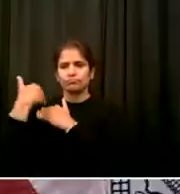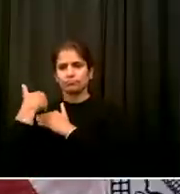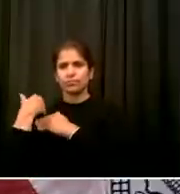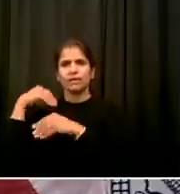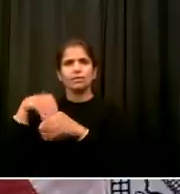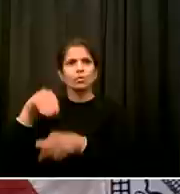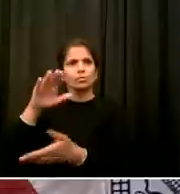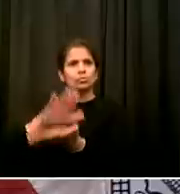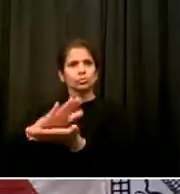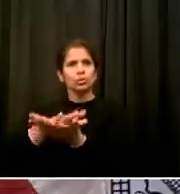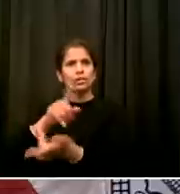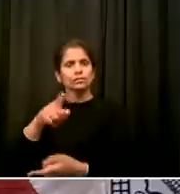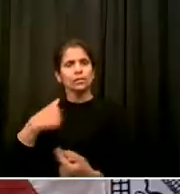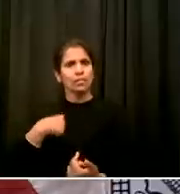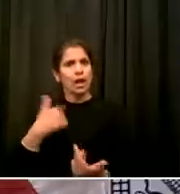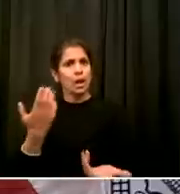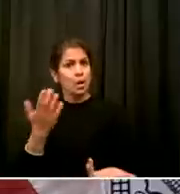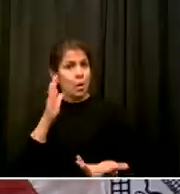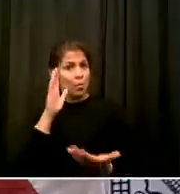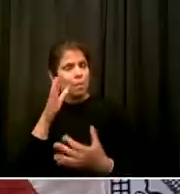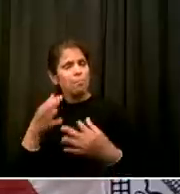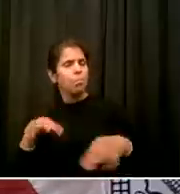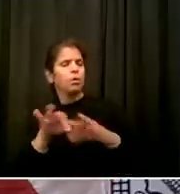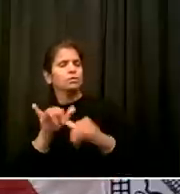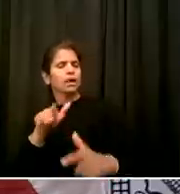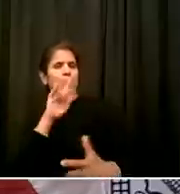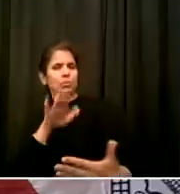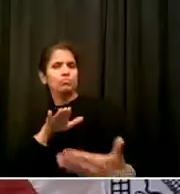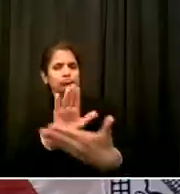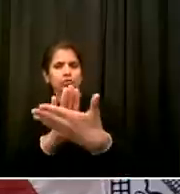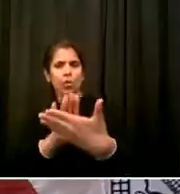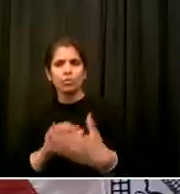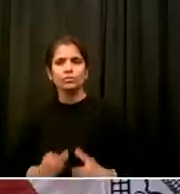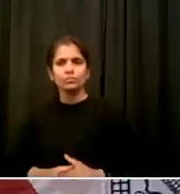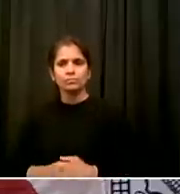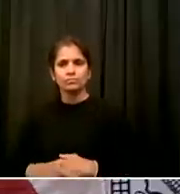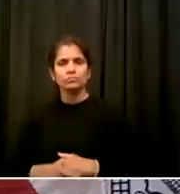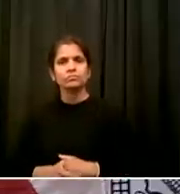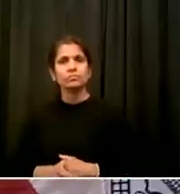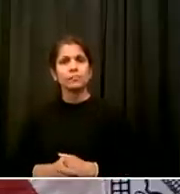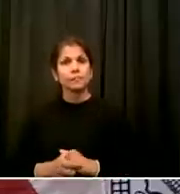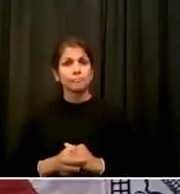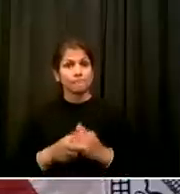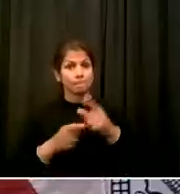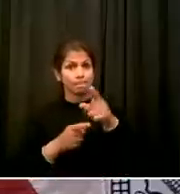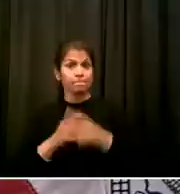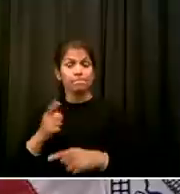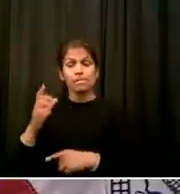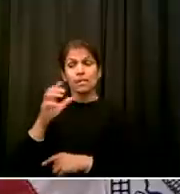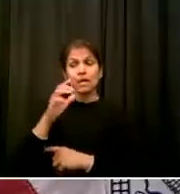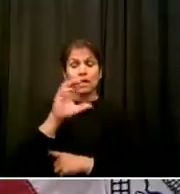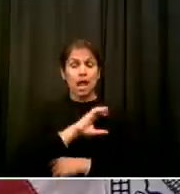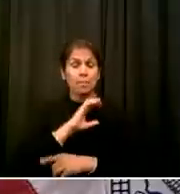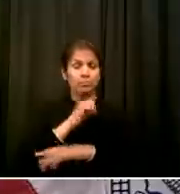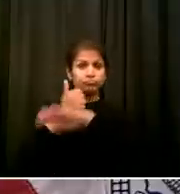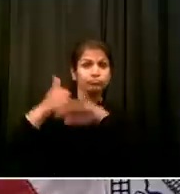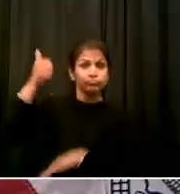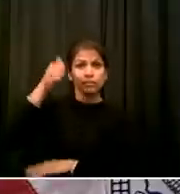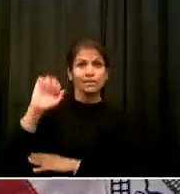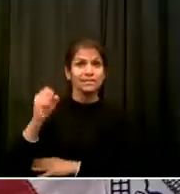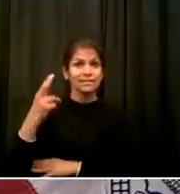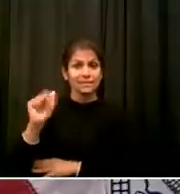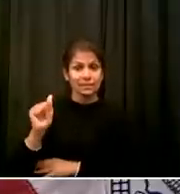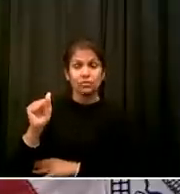way forward I think the commissioner is respecting the fact that this is ultimately a decision that will be made at City Hall But